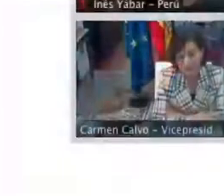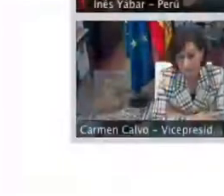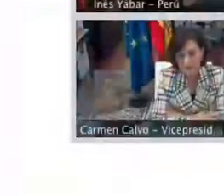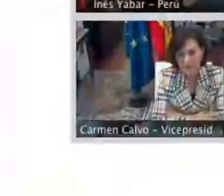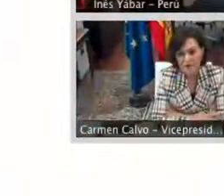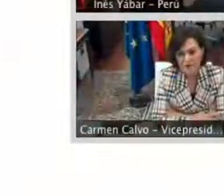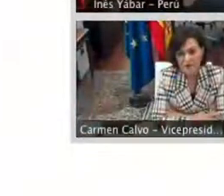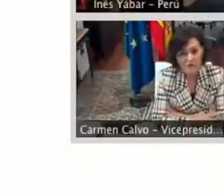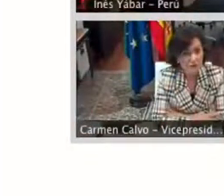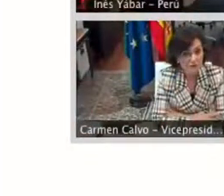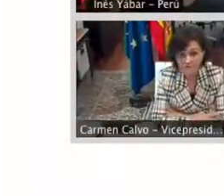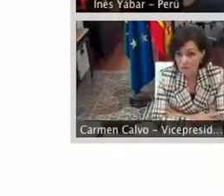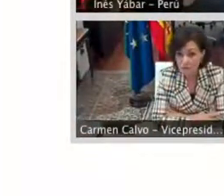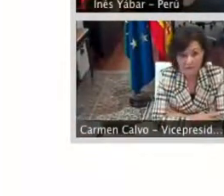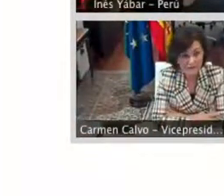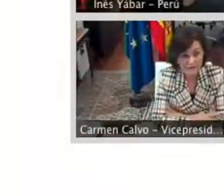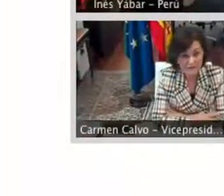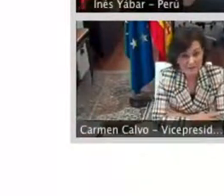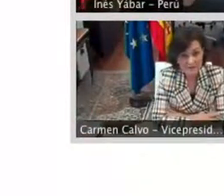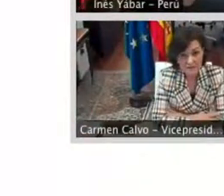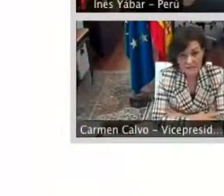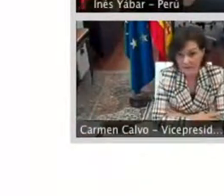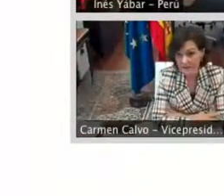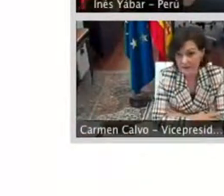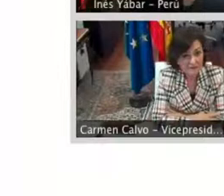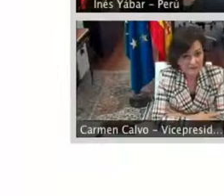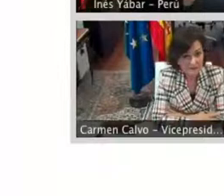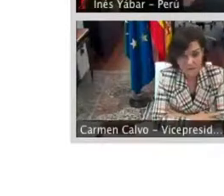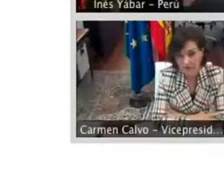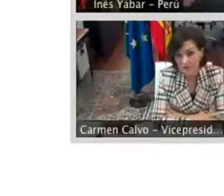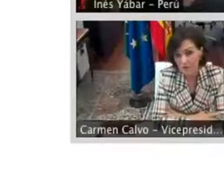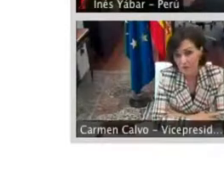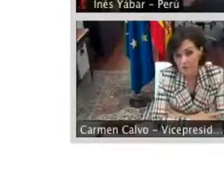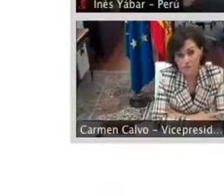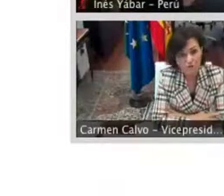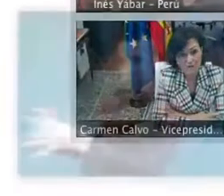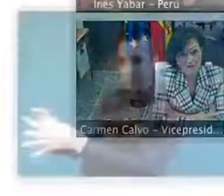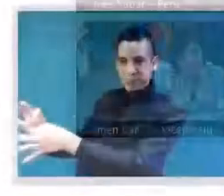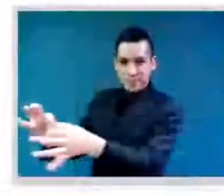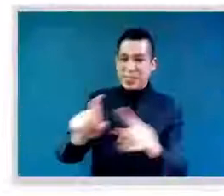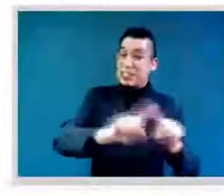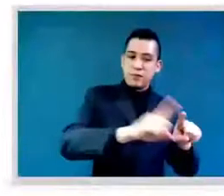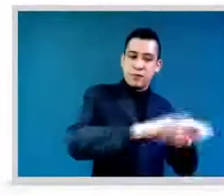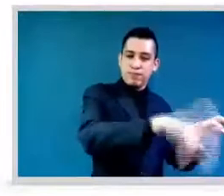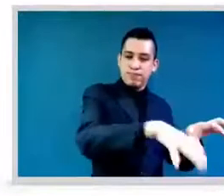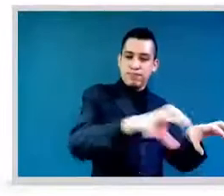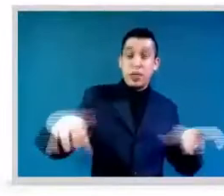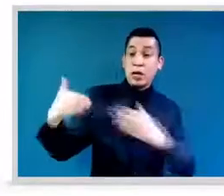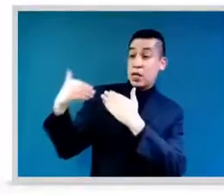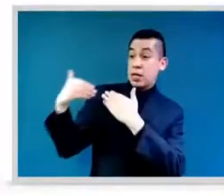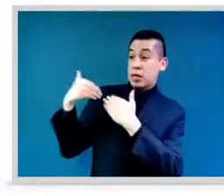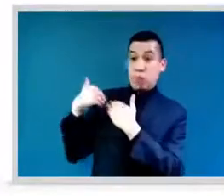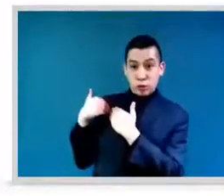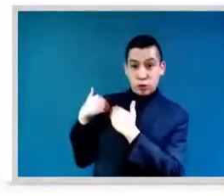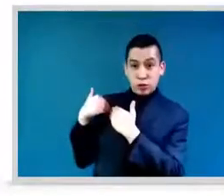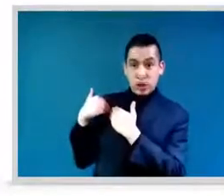all of with circumstances very different, in different positions, cultures and places in the world. But I think that